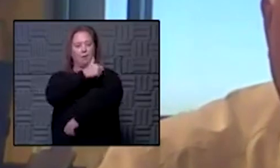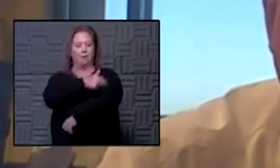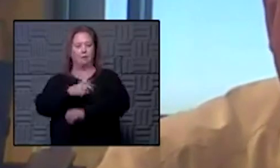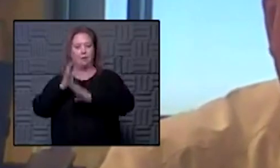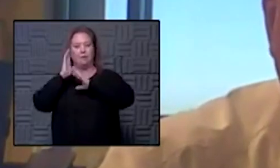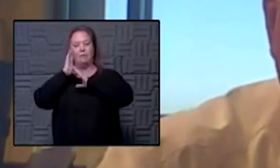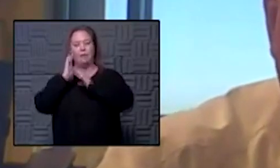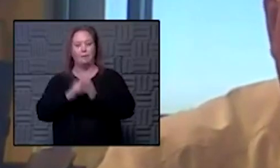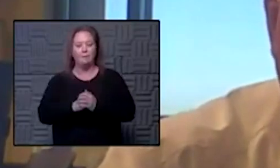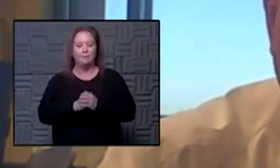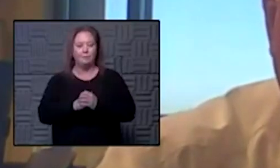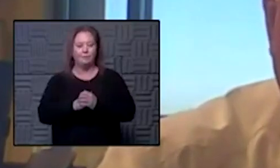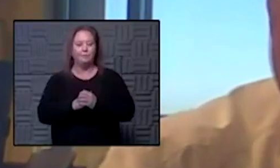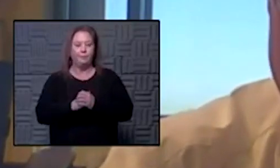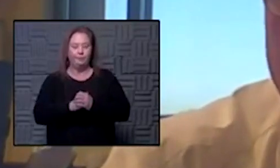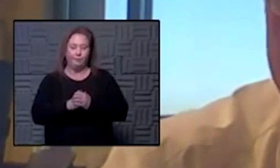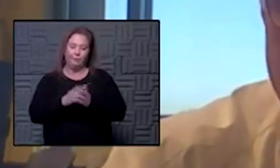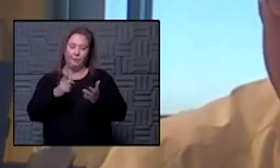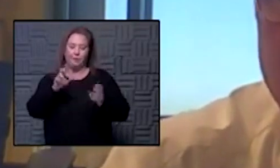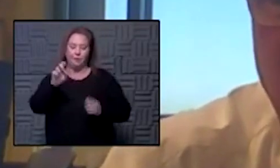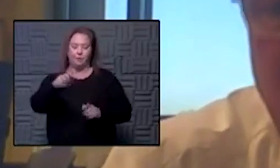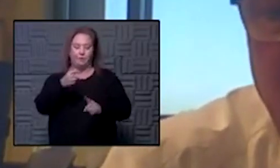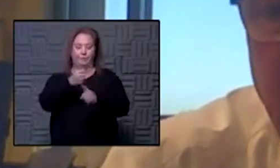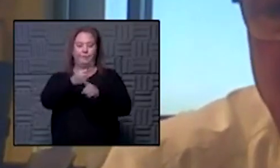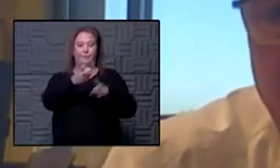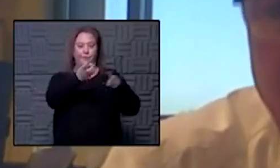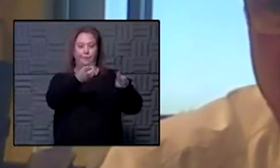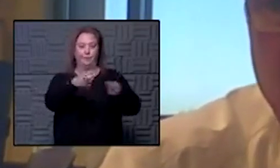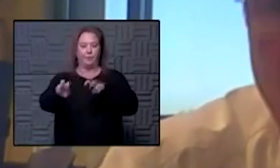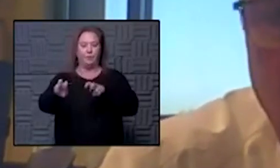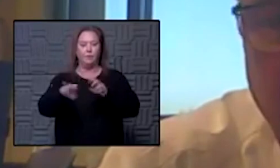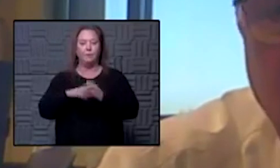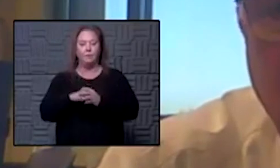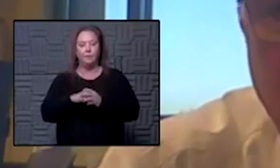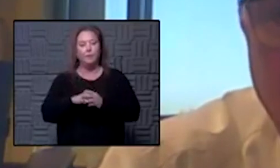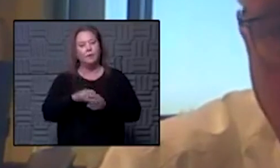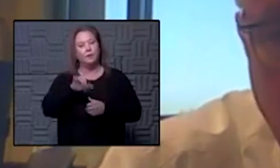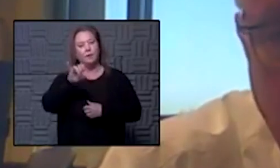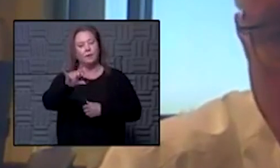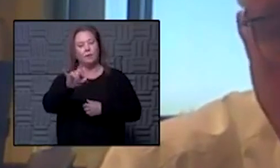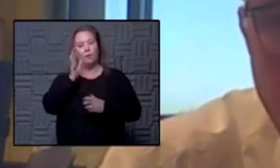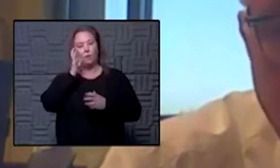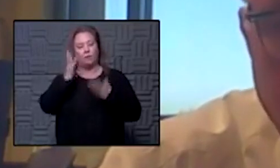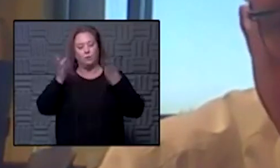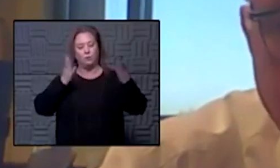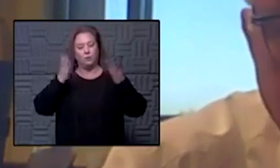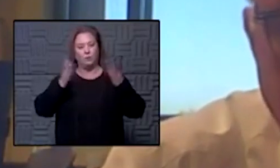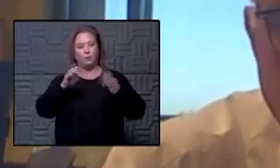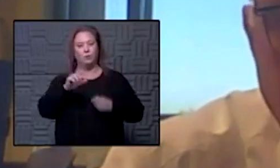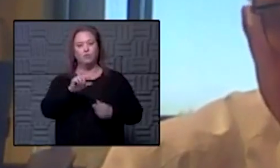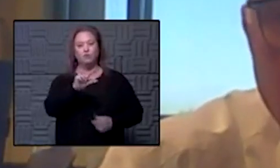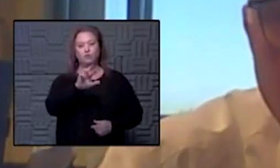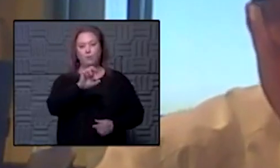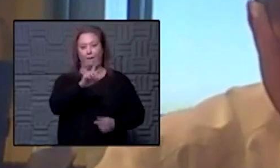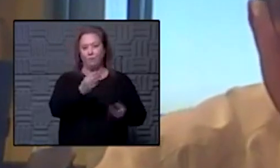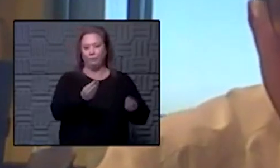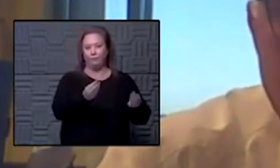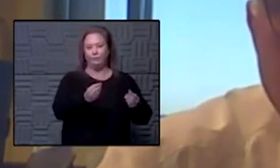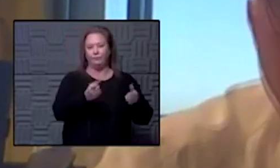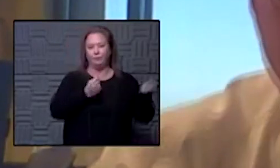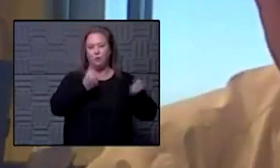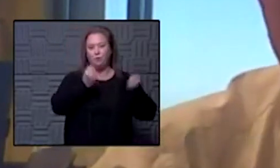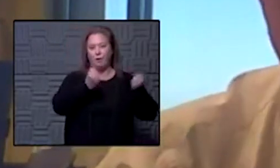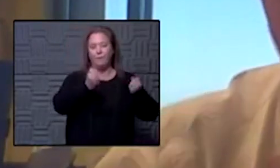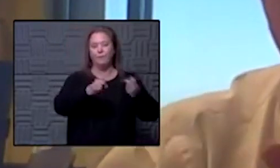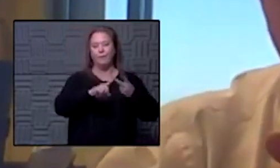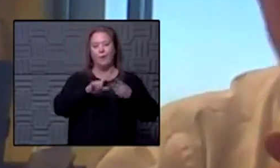of out of commission affecting that transfer then that service will also arrange the either ground or air transportation so we're